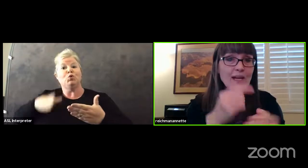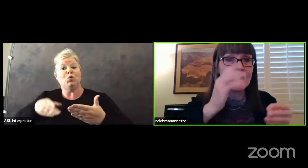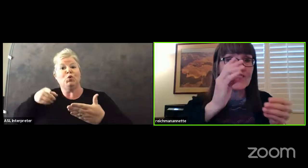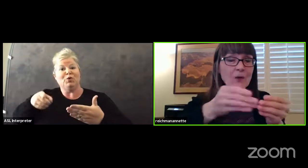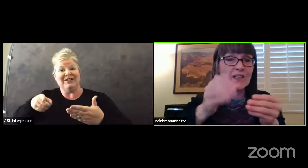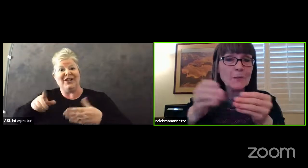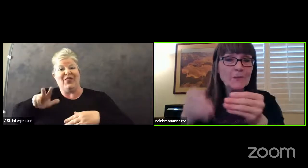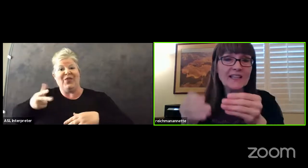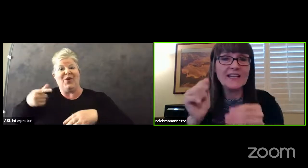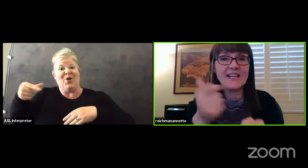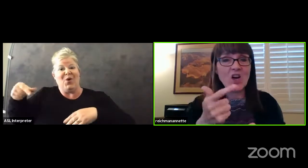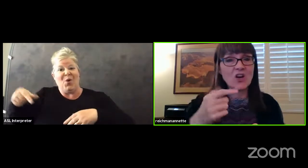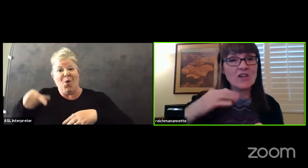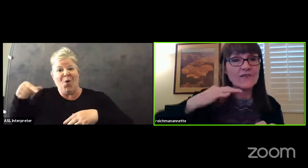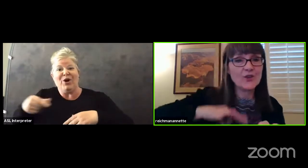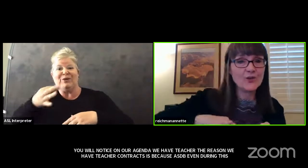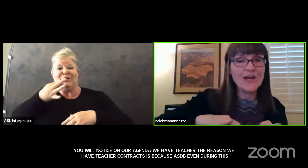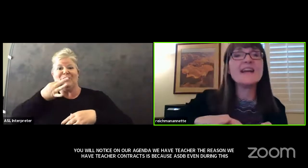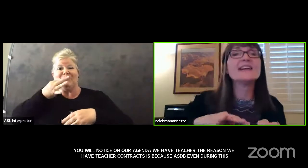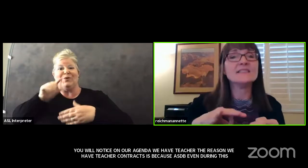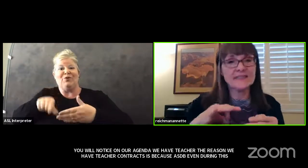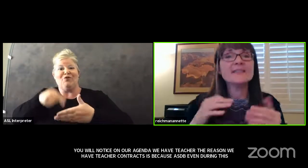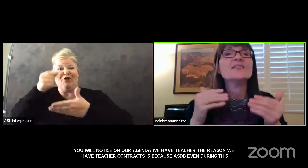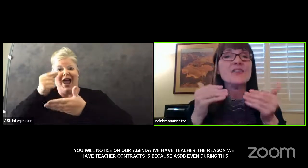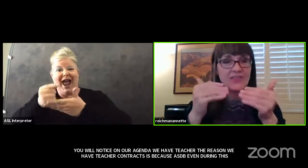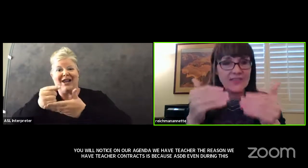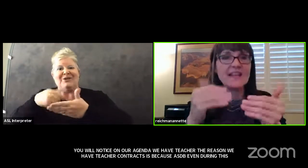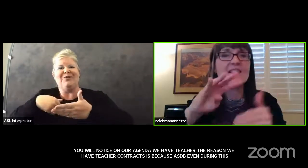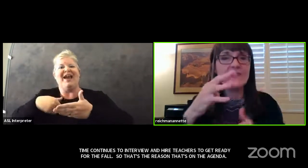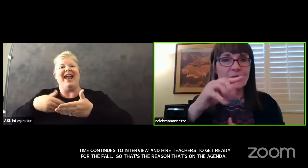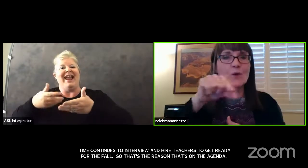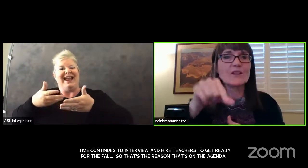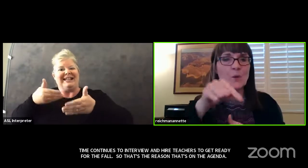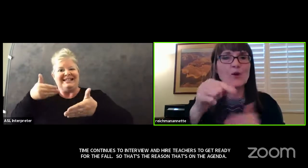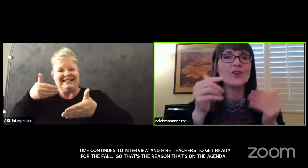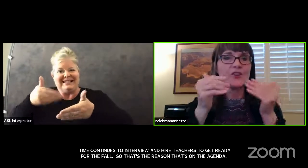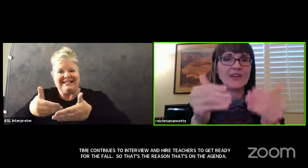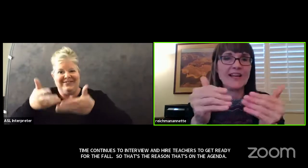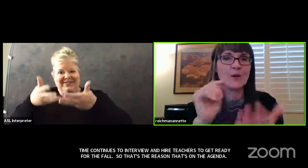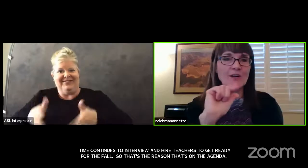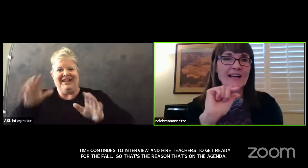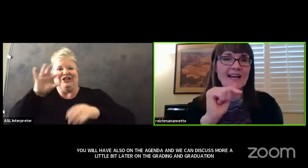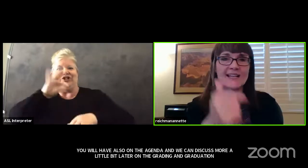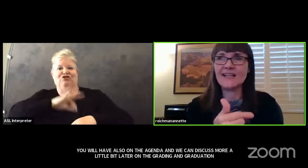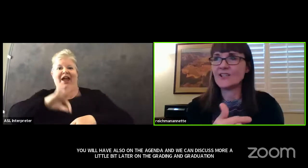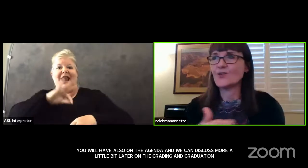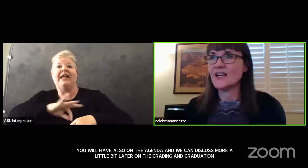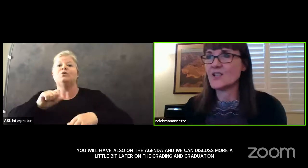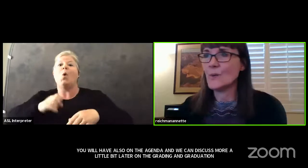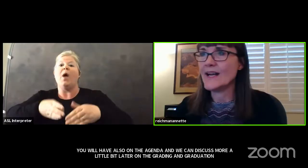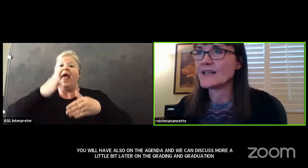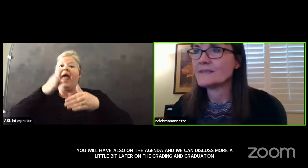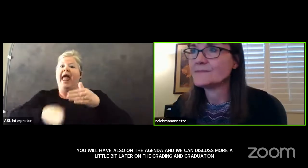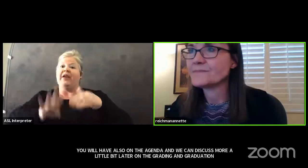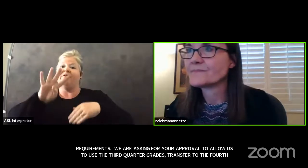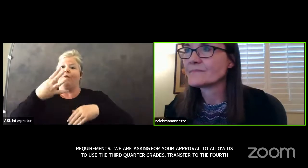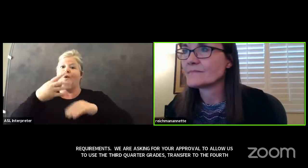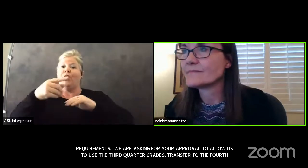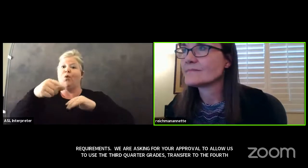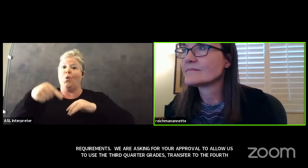graduate. They were completing all of their credits, but in the fourth quarter, they go ahead and graduate.